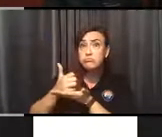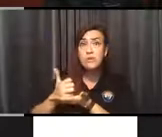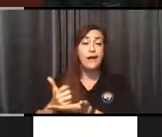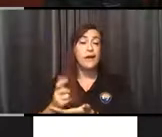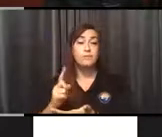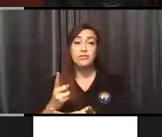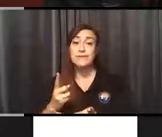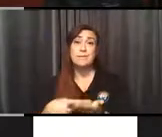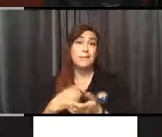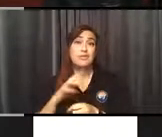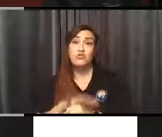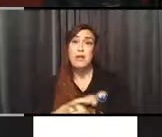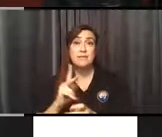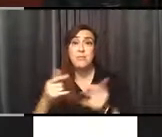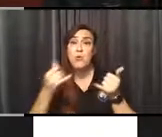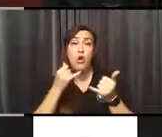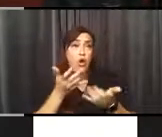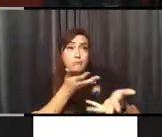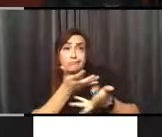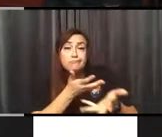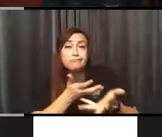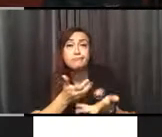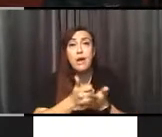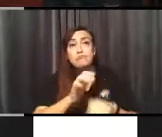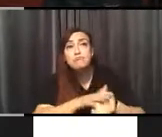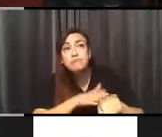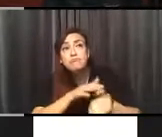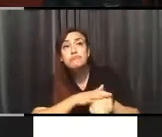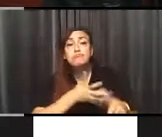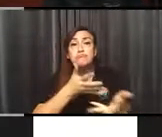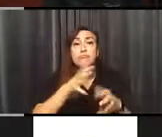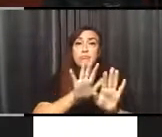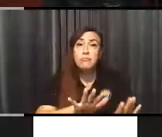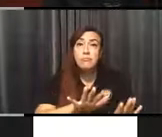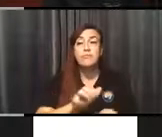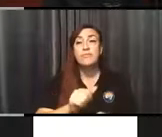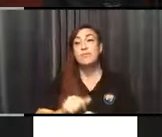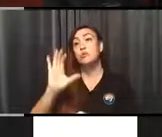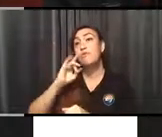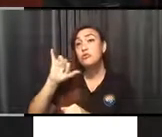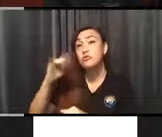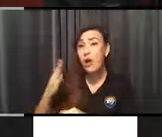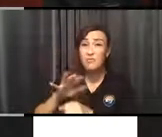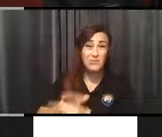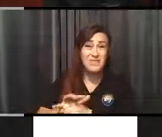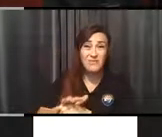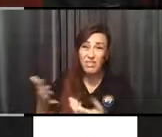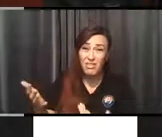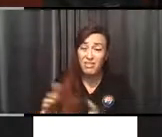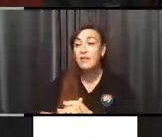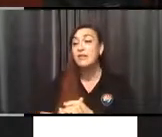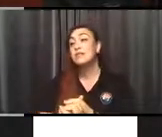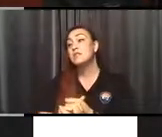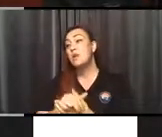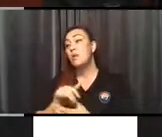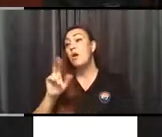the stressful times of seeking employment or unemployment benefits. So we've been